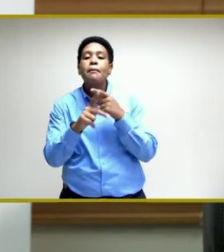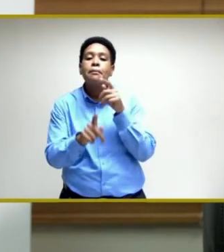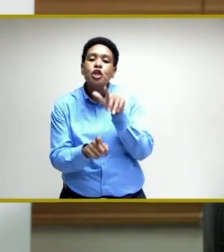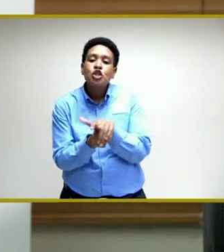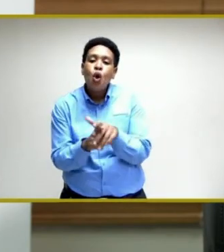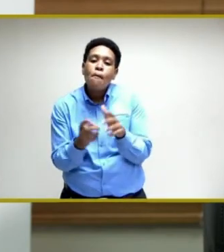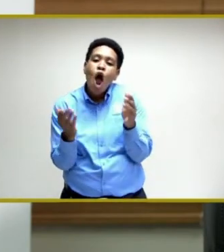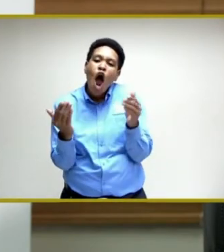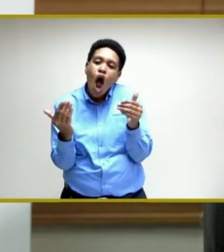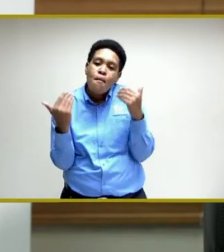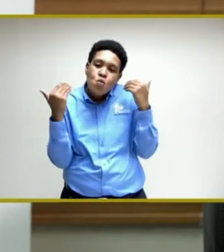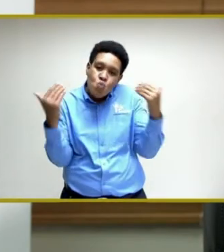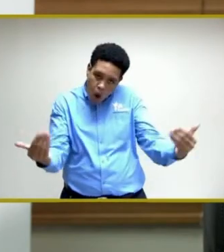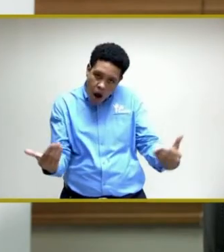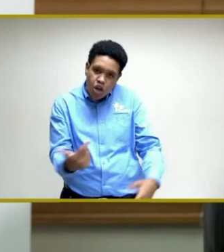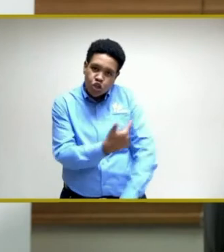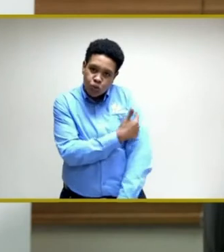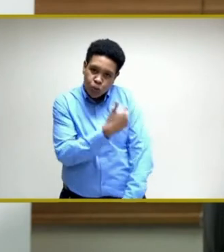take that up.